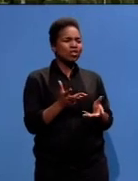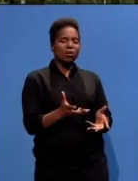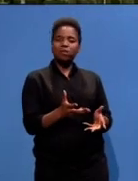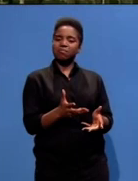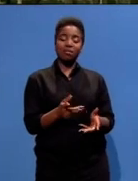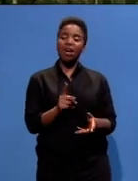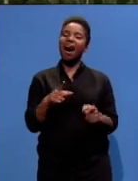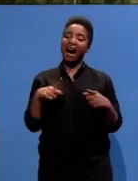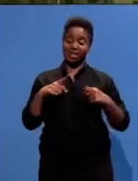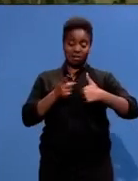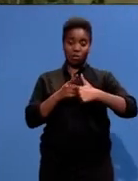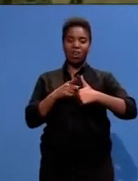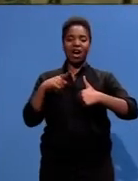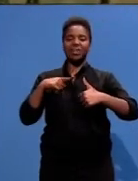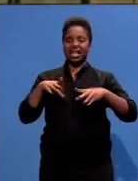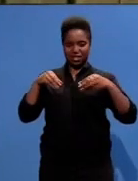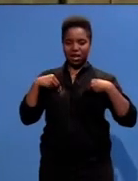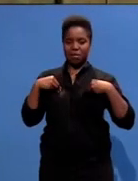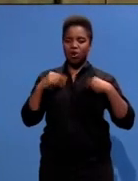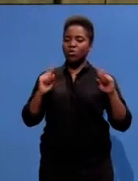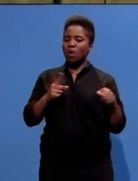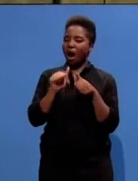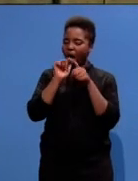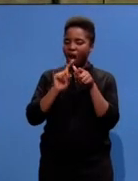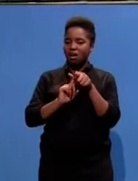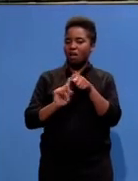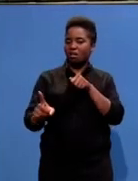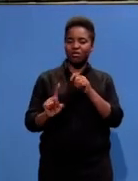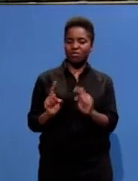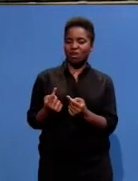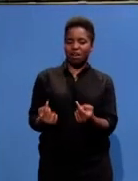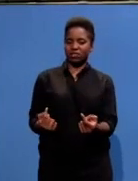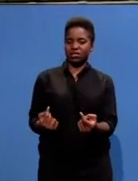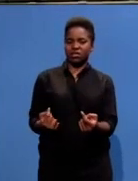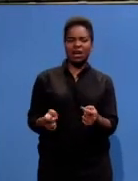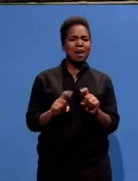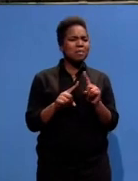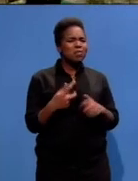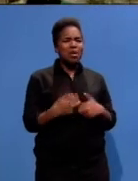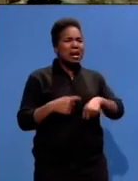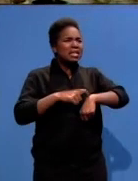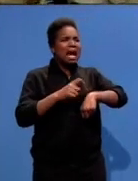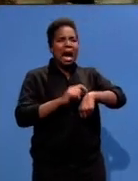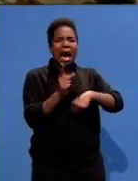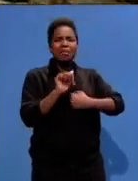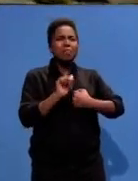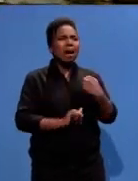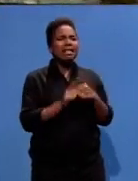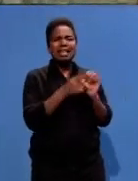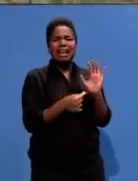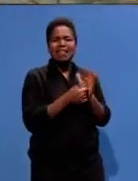accept the fact there is no escaping. But you don't even have a concept of time, of what month it is.